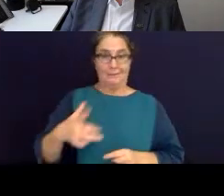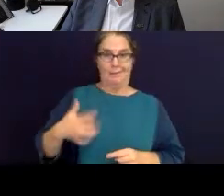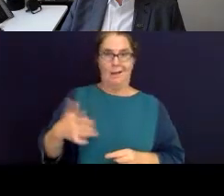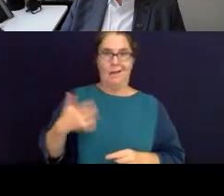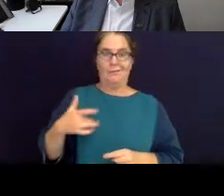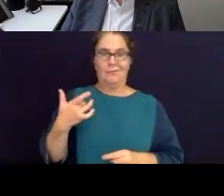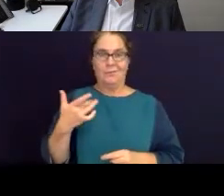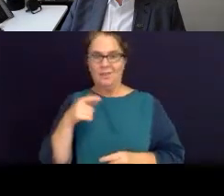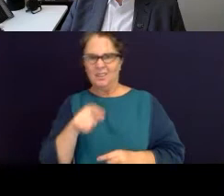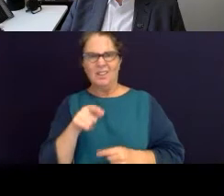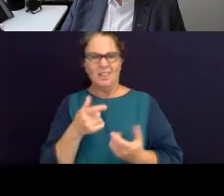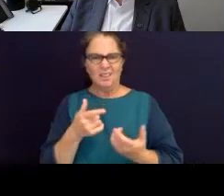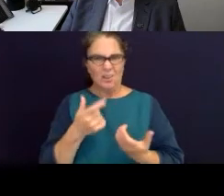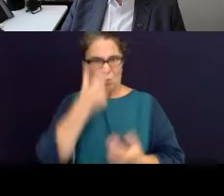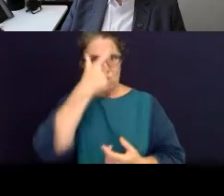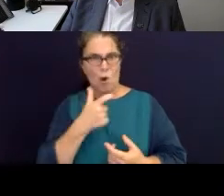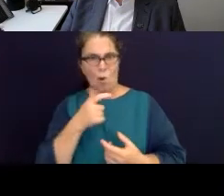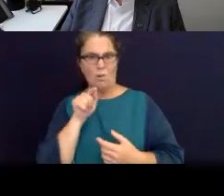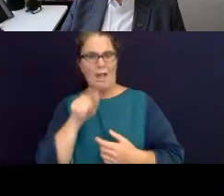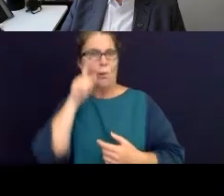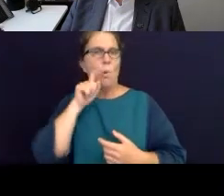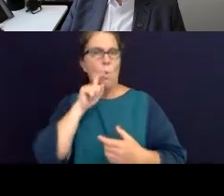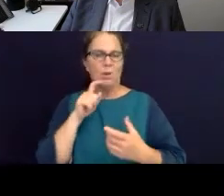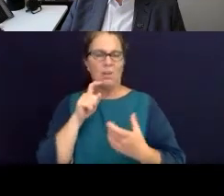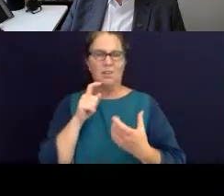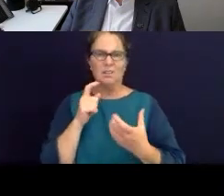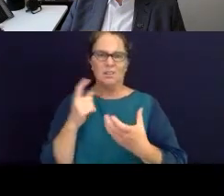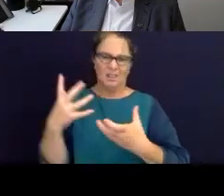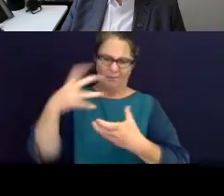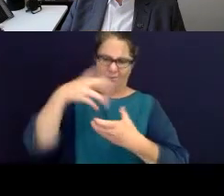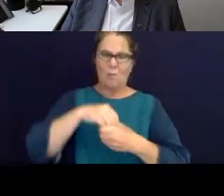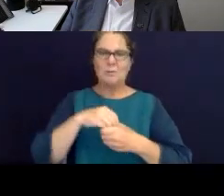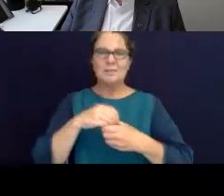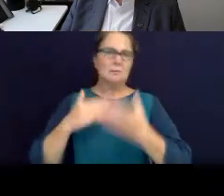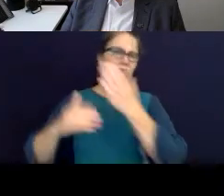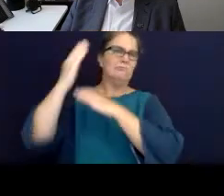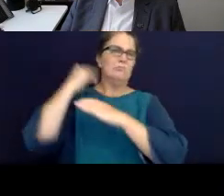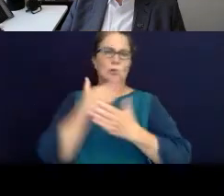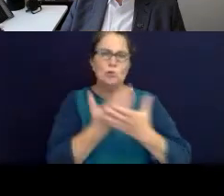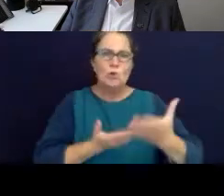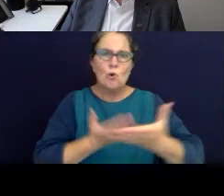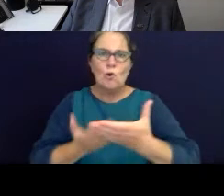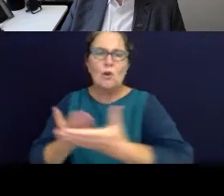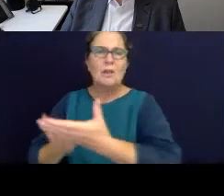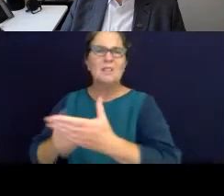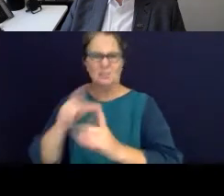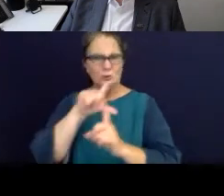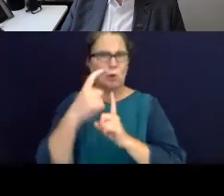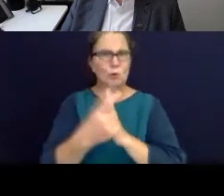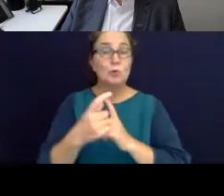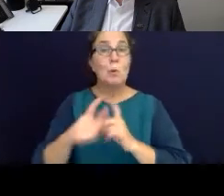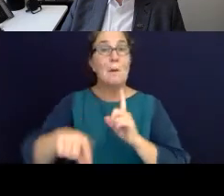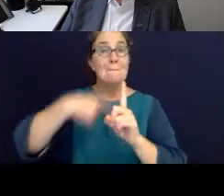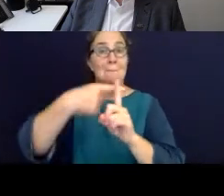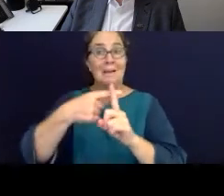in ancestor stories and origins and cultural protocols, as well as articulating the idea of a cultural